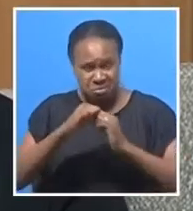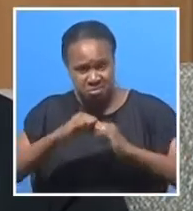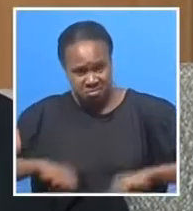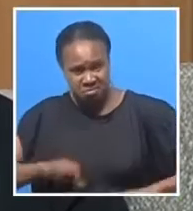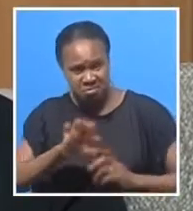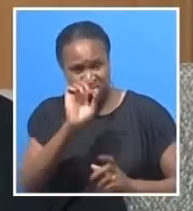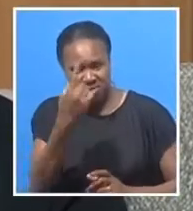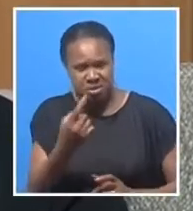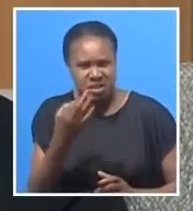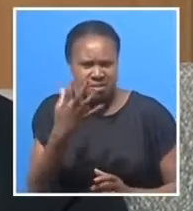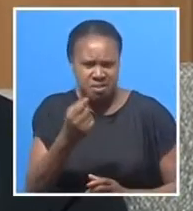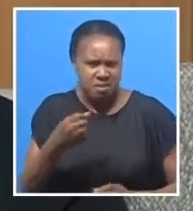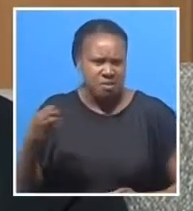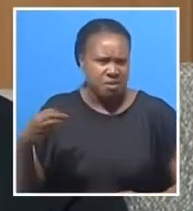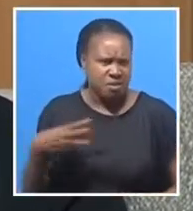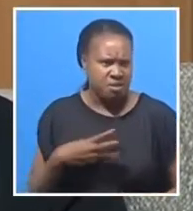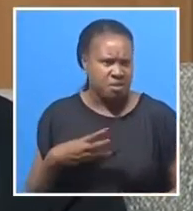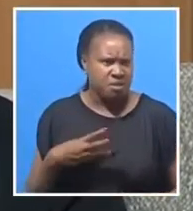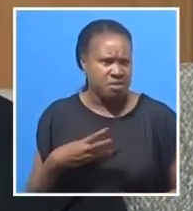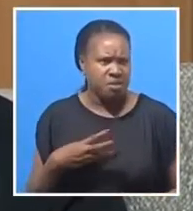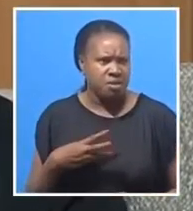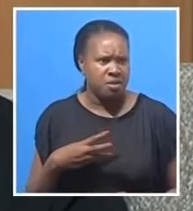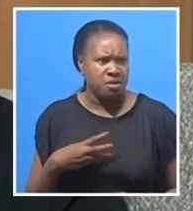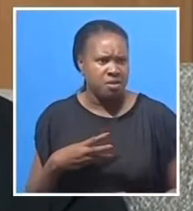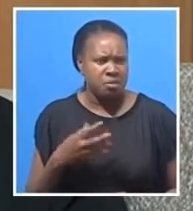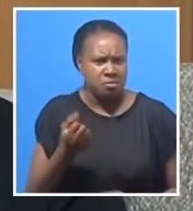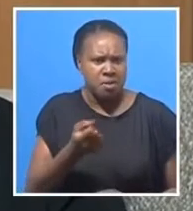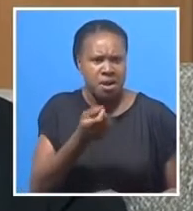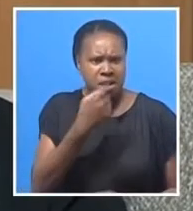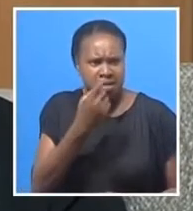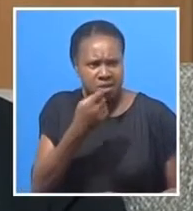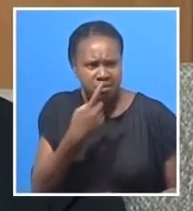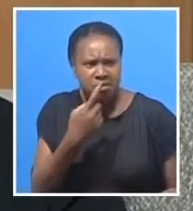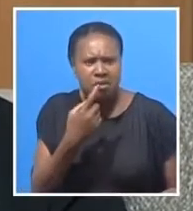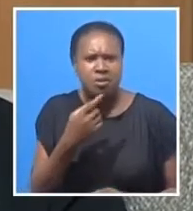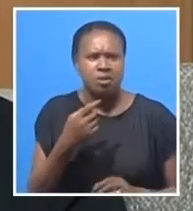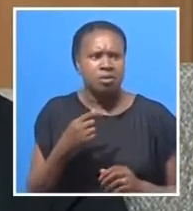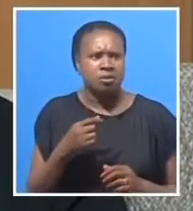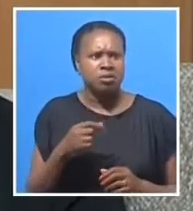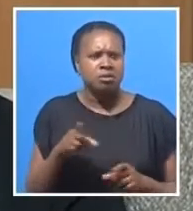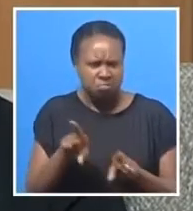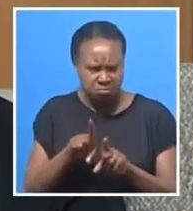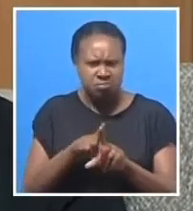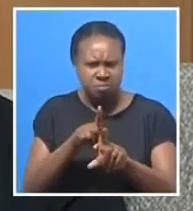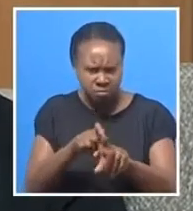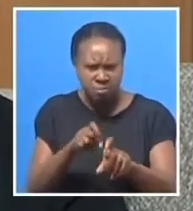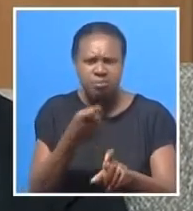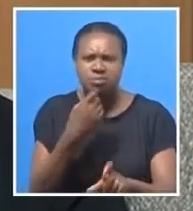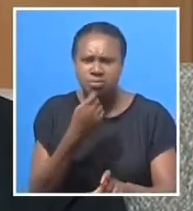If you've got HIV for example, there's that option of ARVs. You take your ARVs as prescribed,